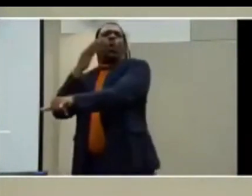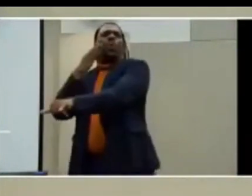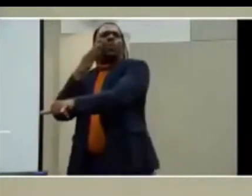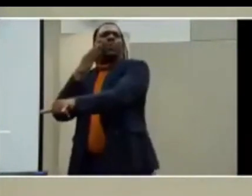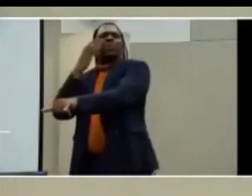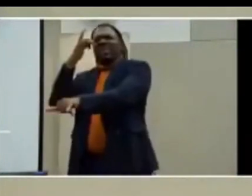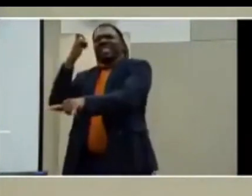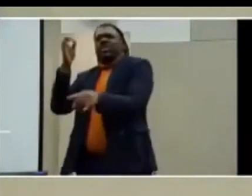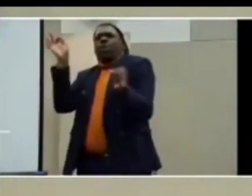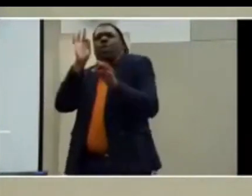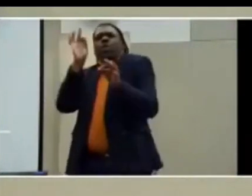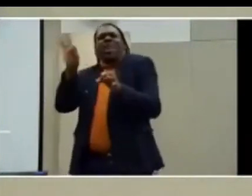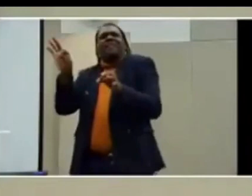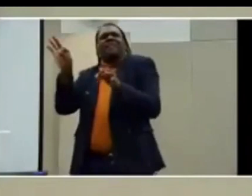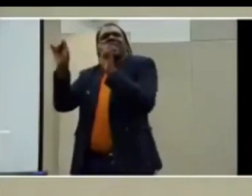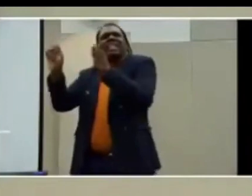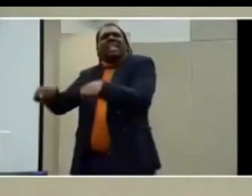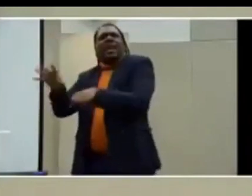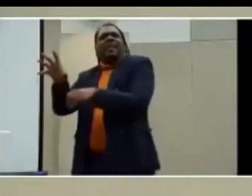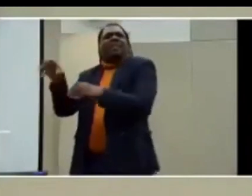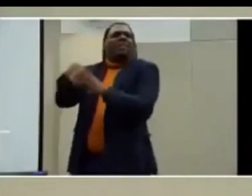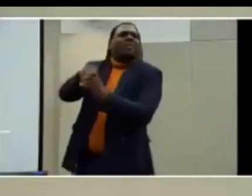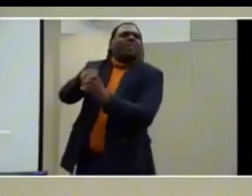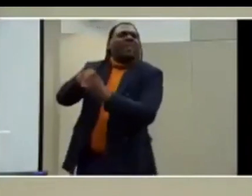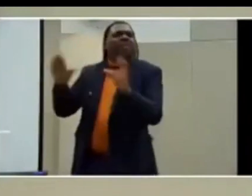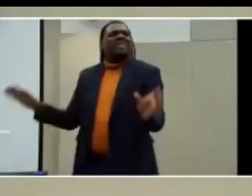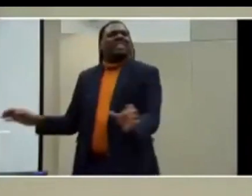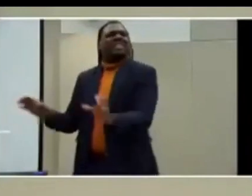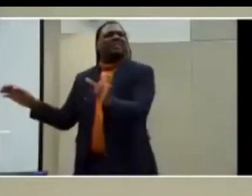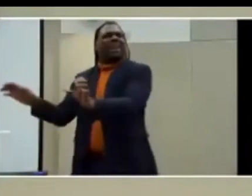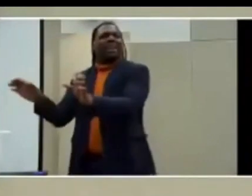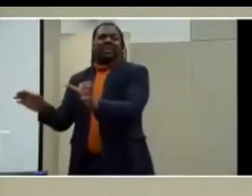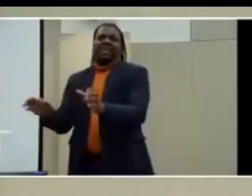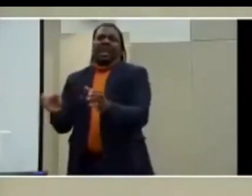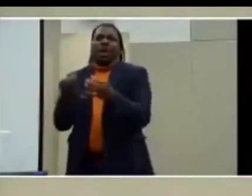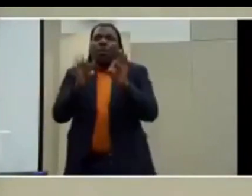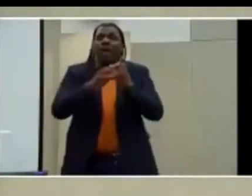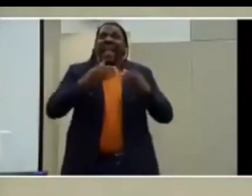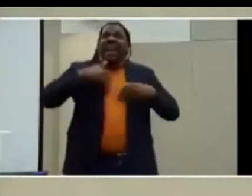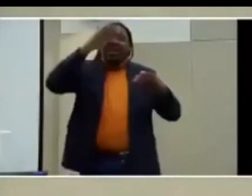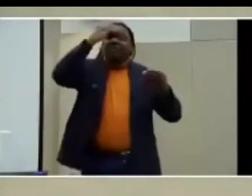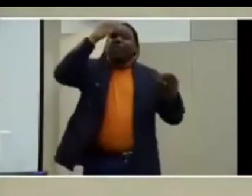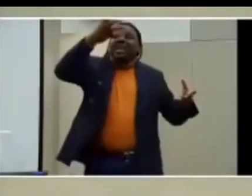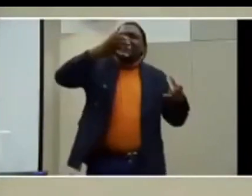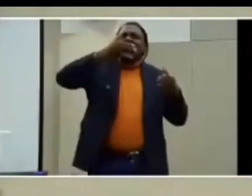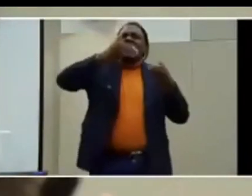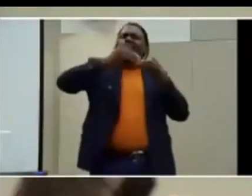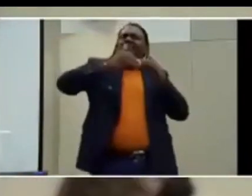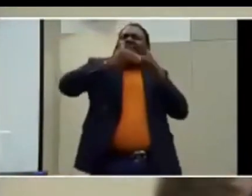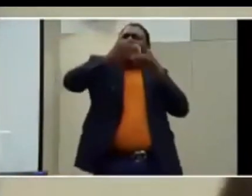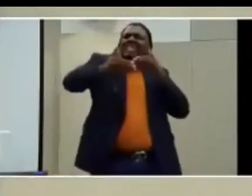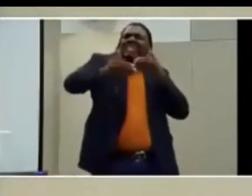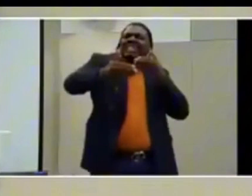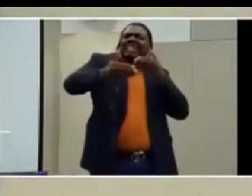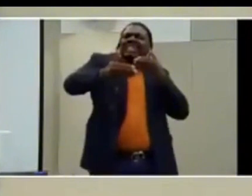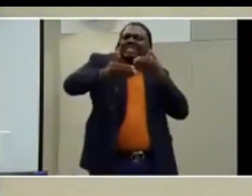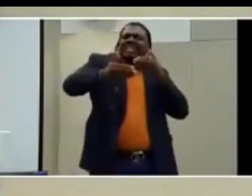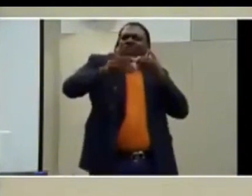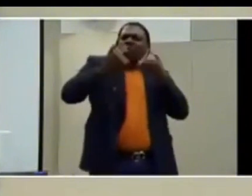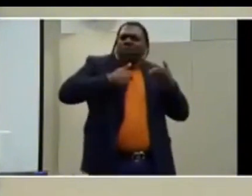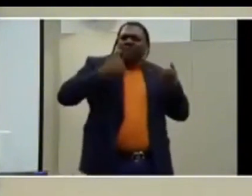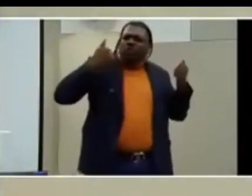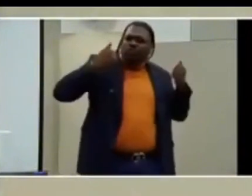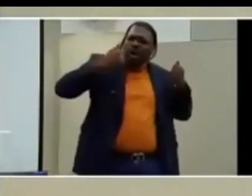if they can participate. And so having that information in advance is incredibly crucial, and that's what we're trying to do.